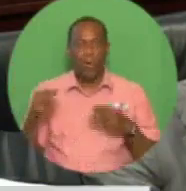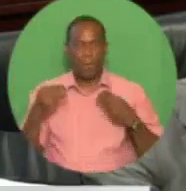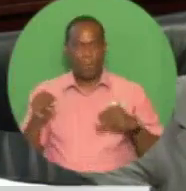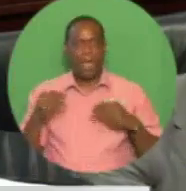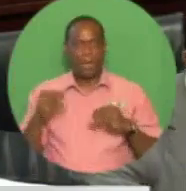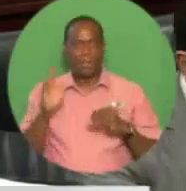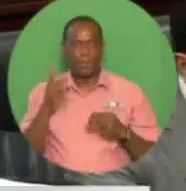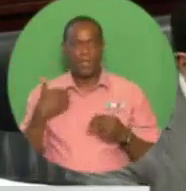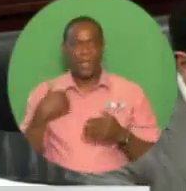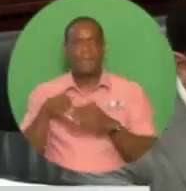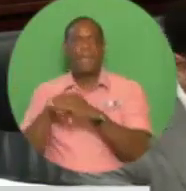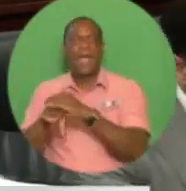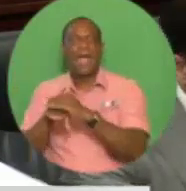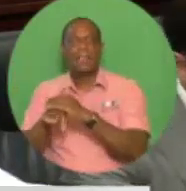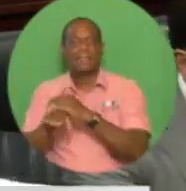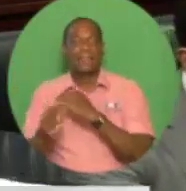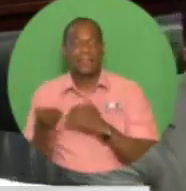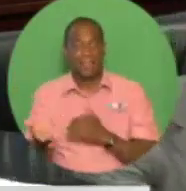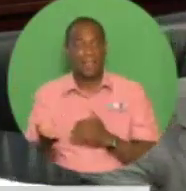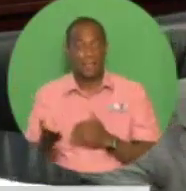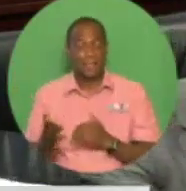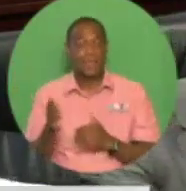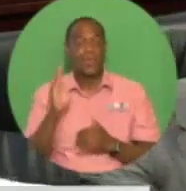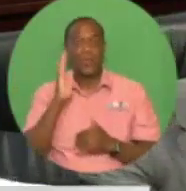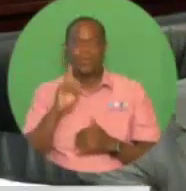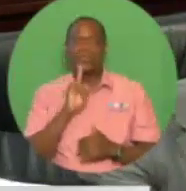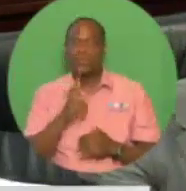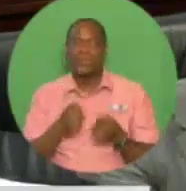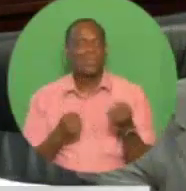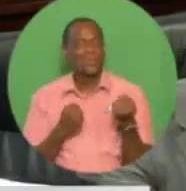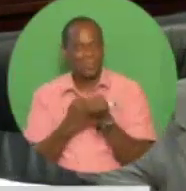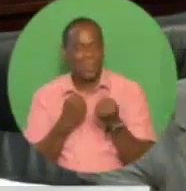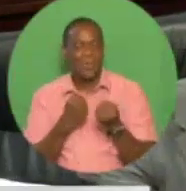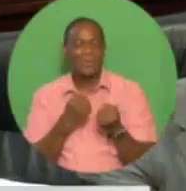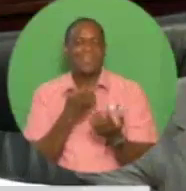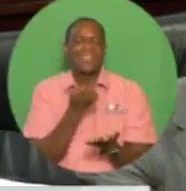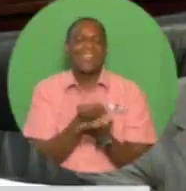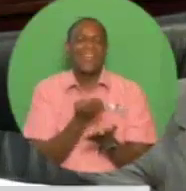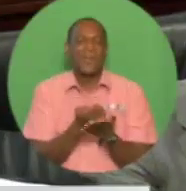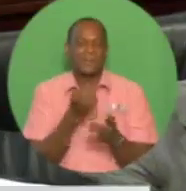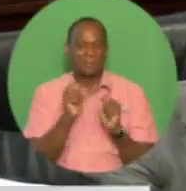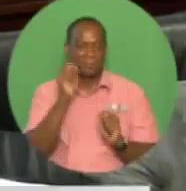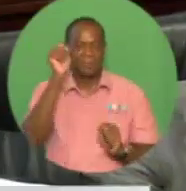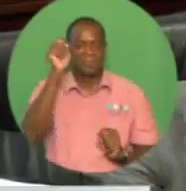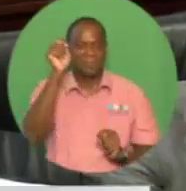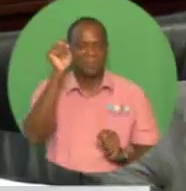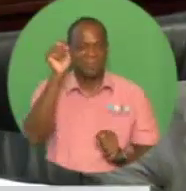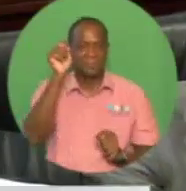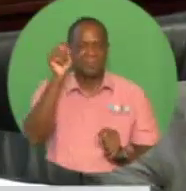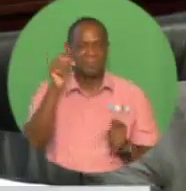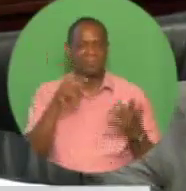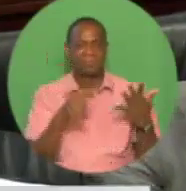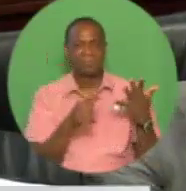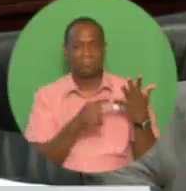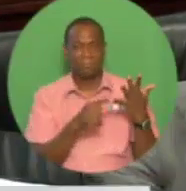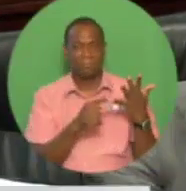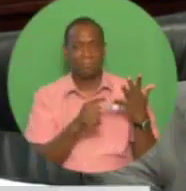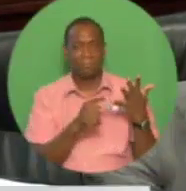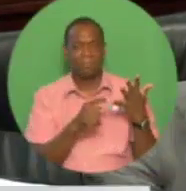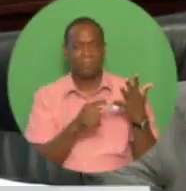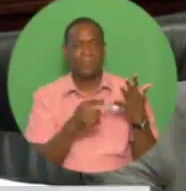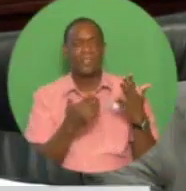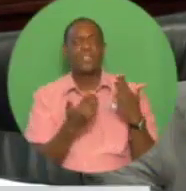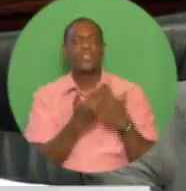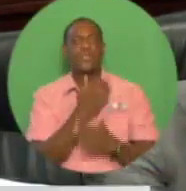will have a multiplier effect on the economy of Tobago. The fifth game-changer, new dry dock and